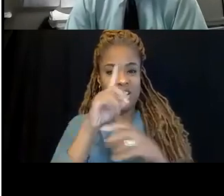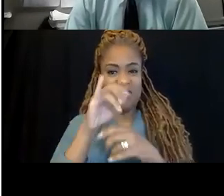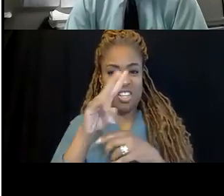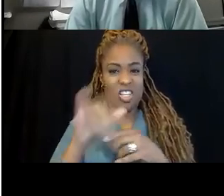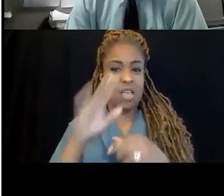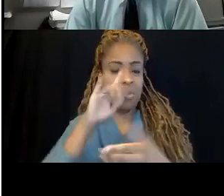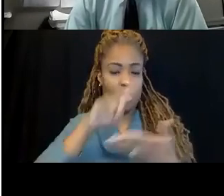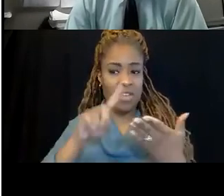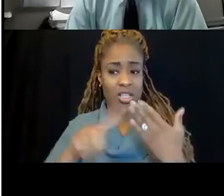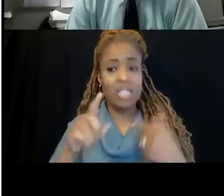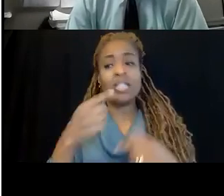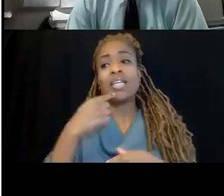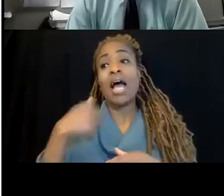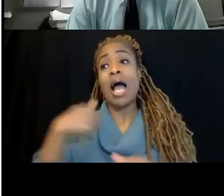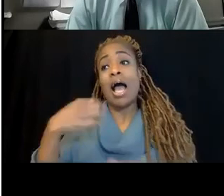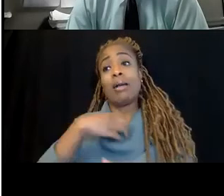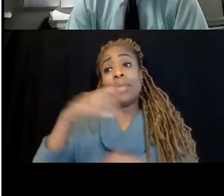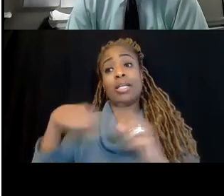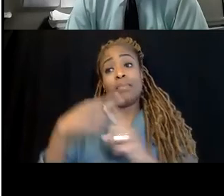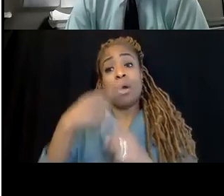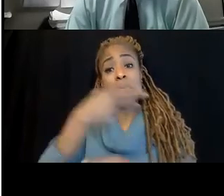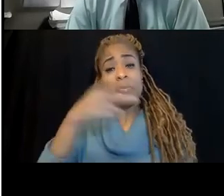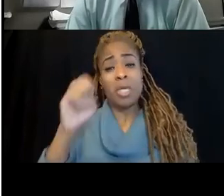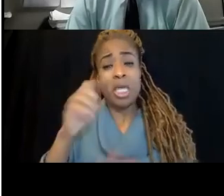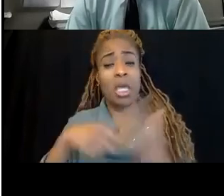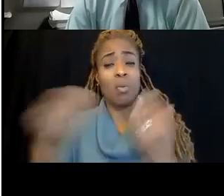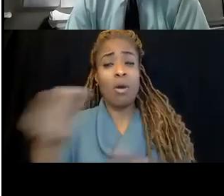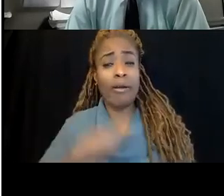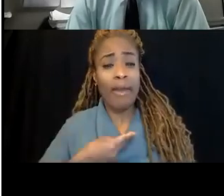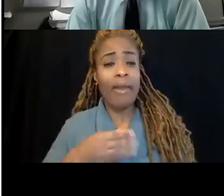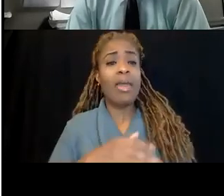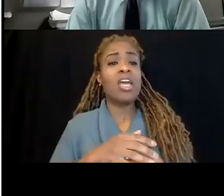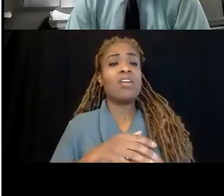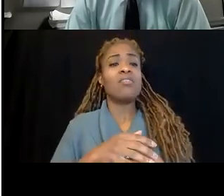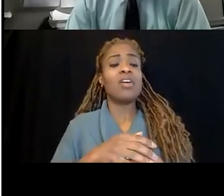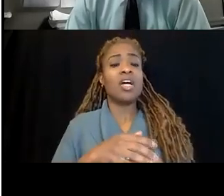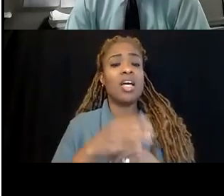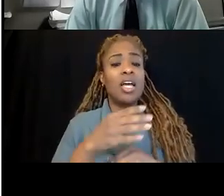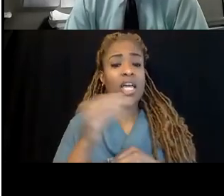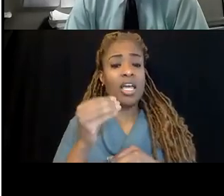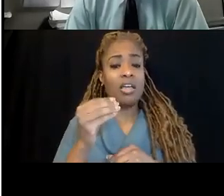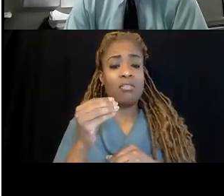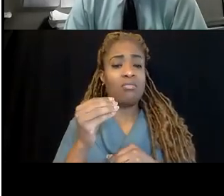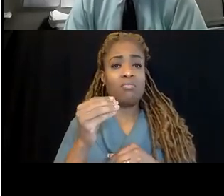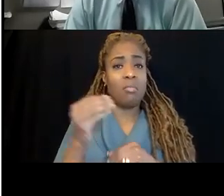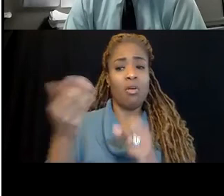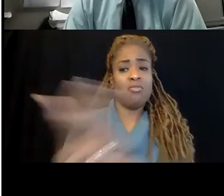complained about the PPE they were giving us, and they let me go.